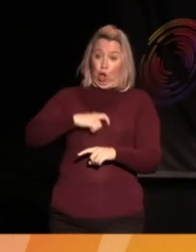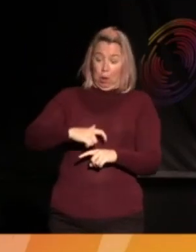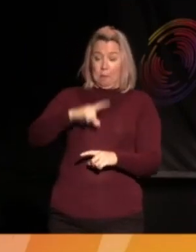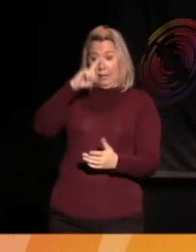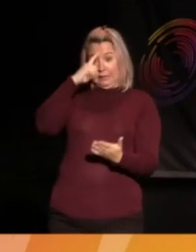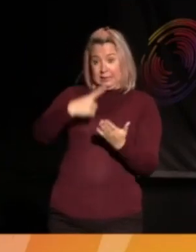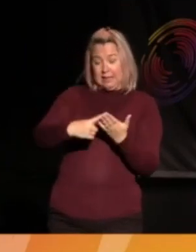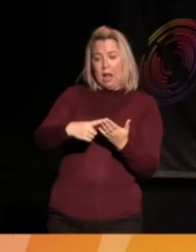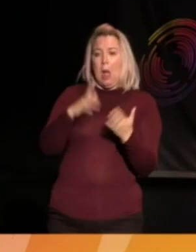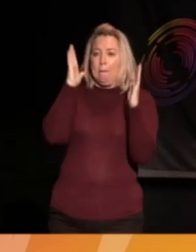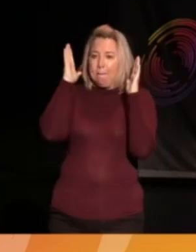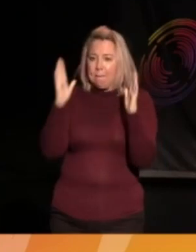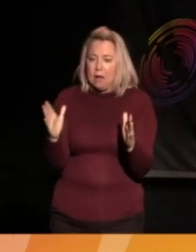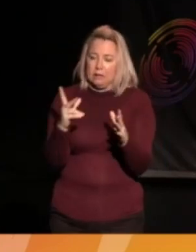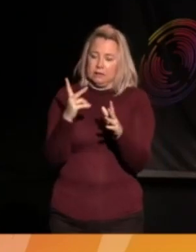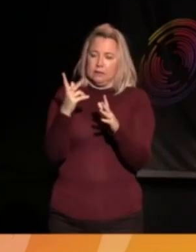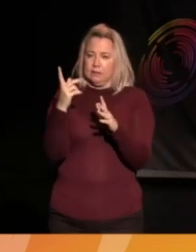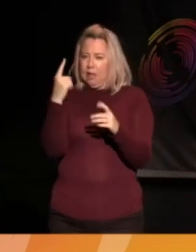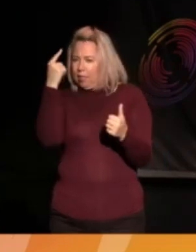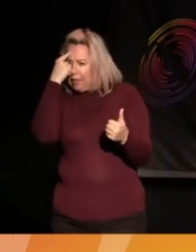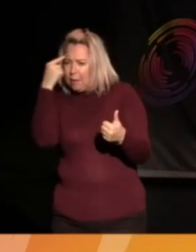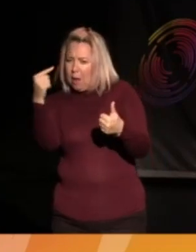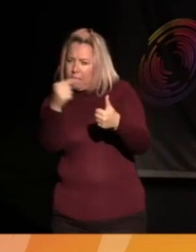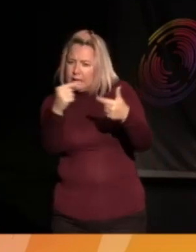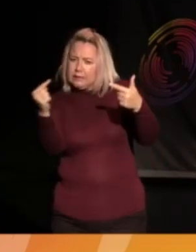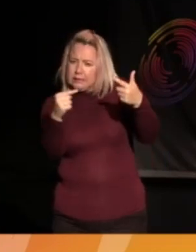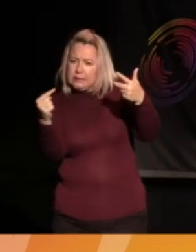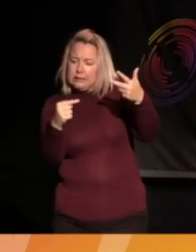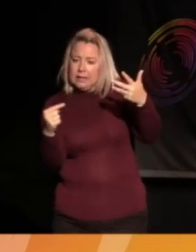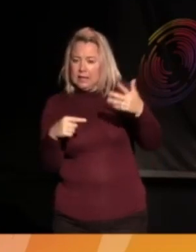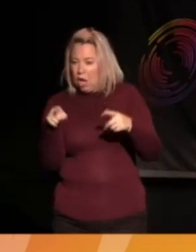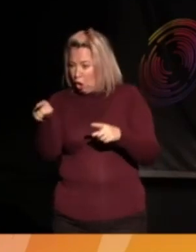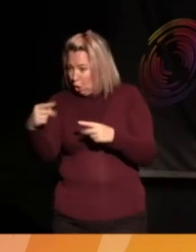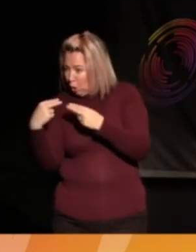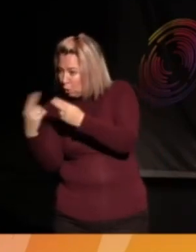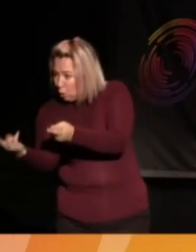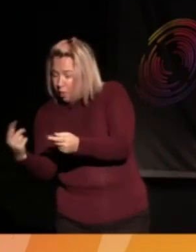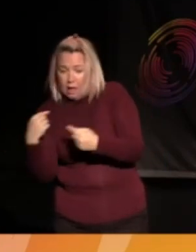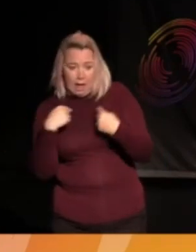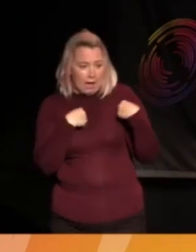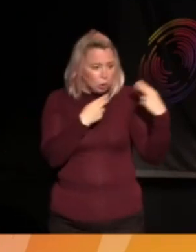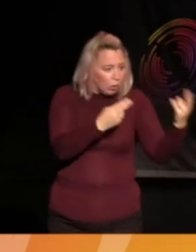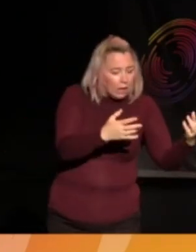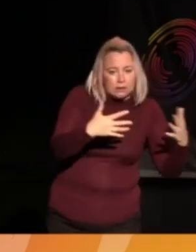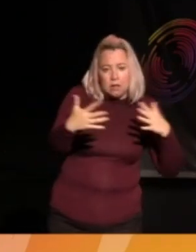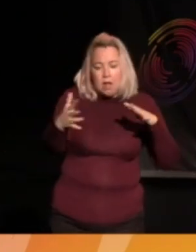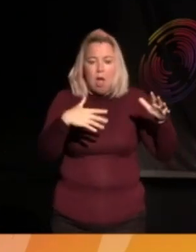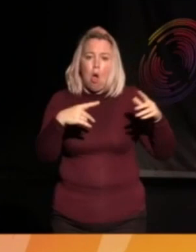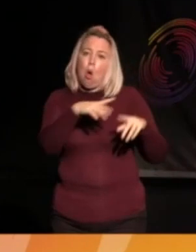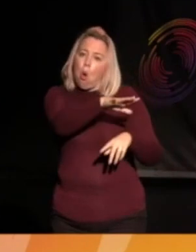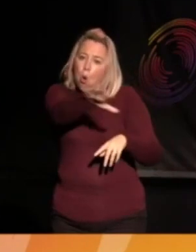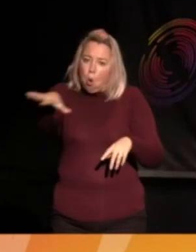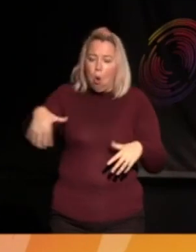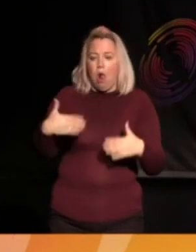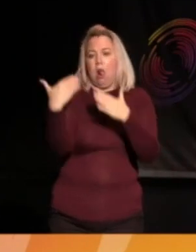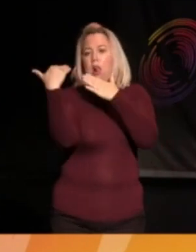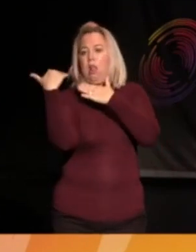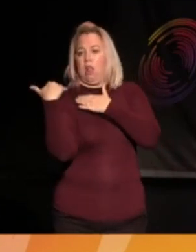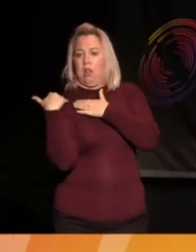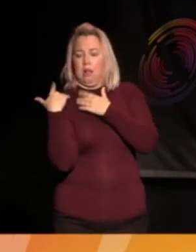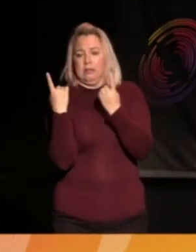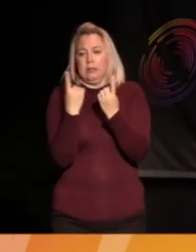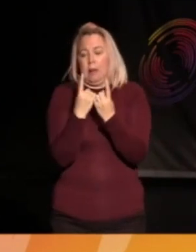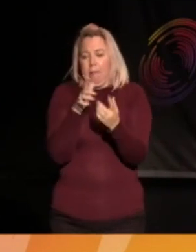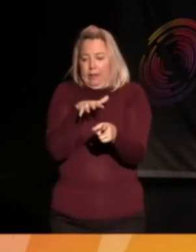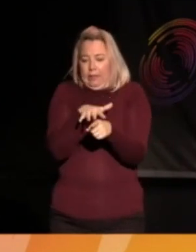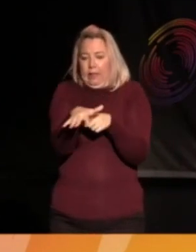we need to care about. And, you know, we've kind of gone, well, I'll do this, and you do that, and whatever, and everybody is doing something. And there's